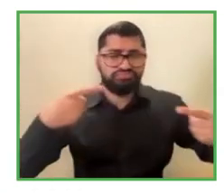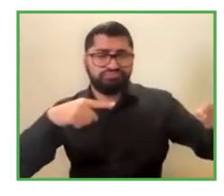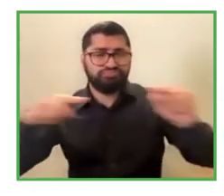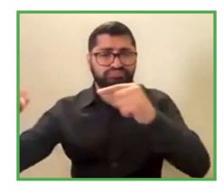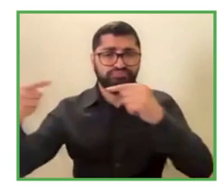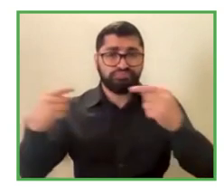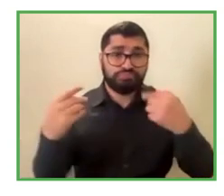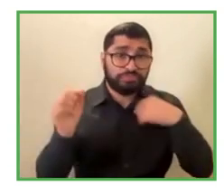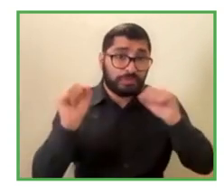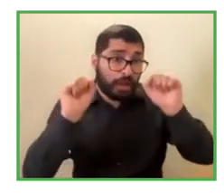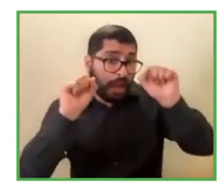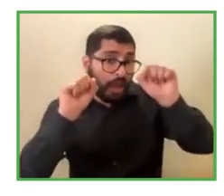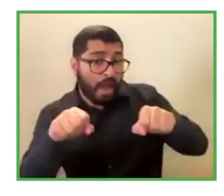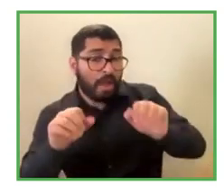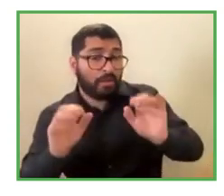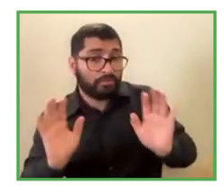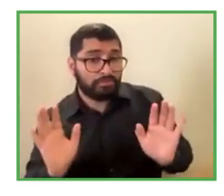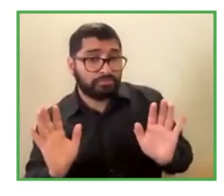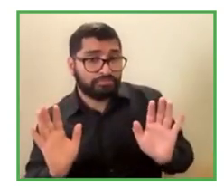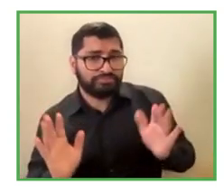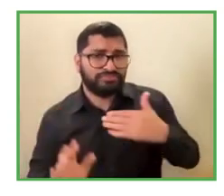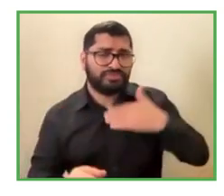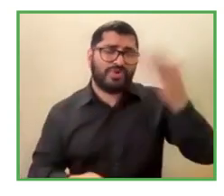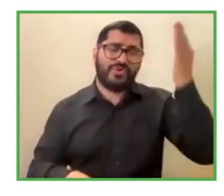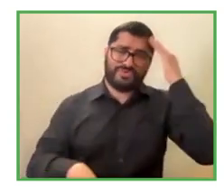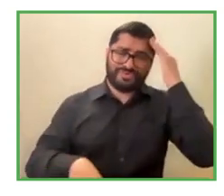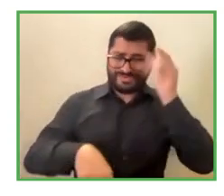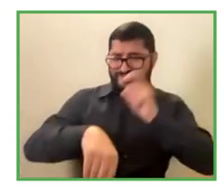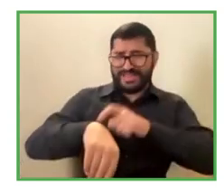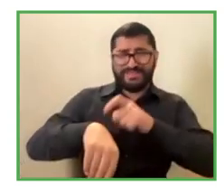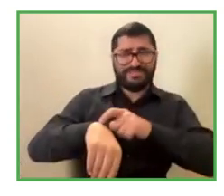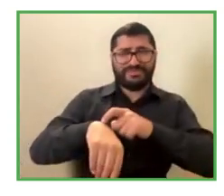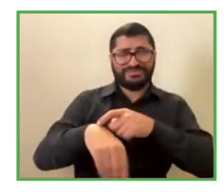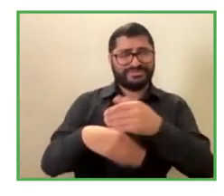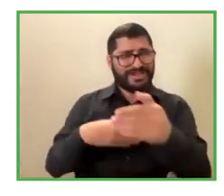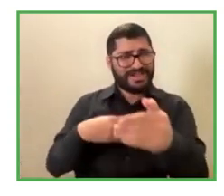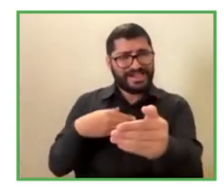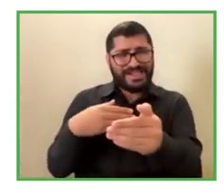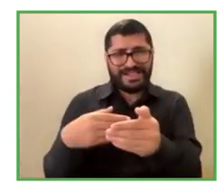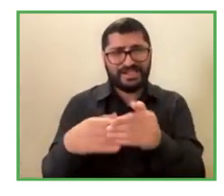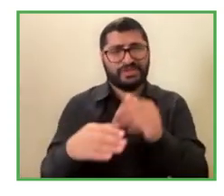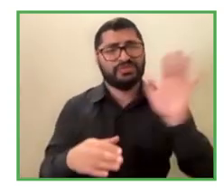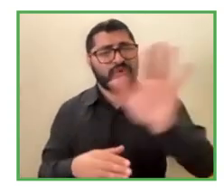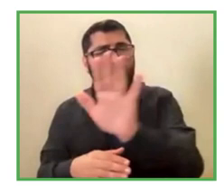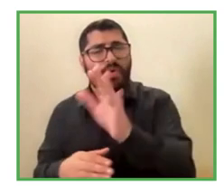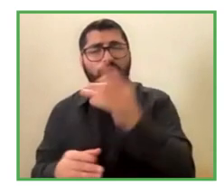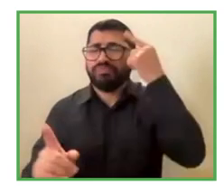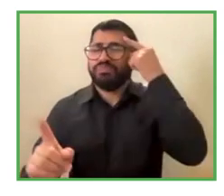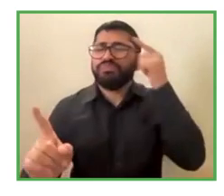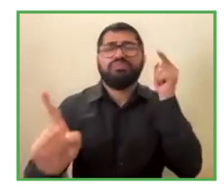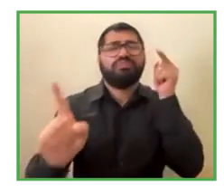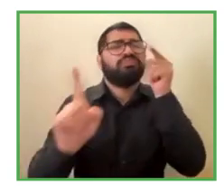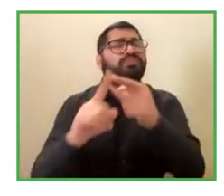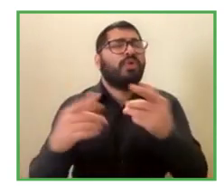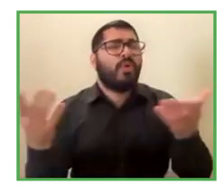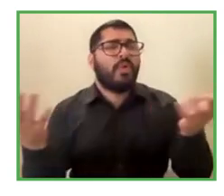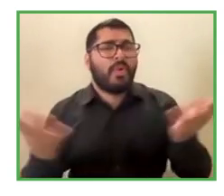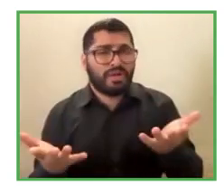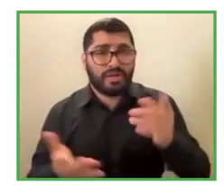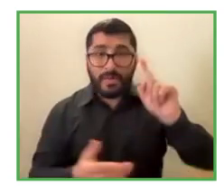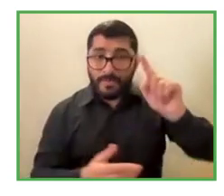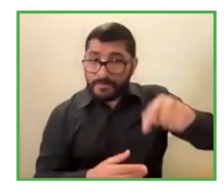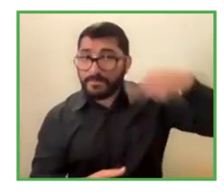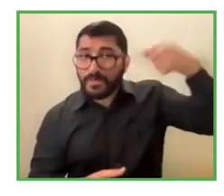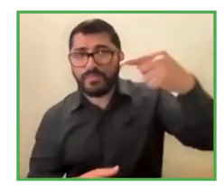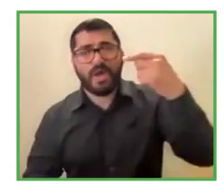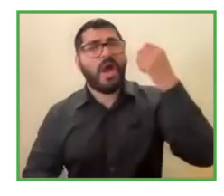if possible, but just if you could comment, what are the goals for you for next year, each one of your, for each one of